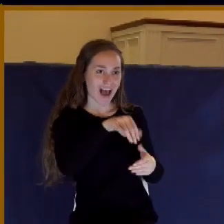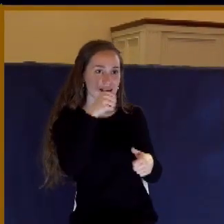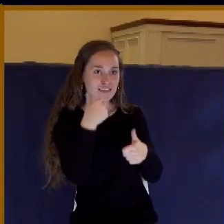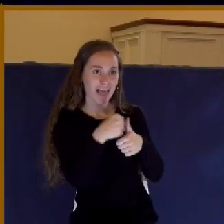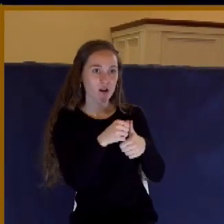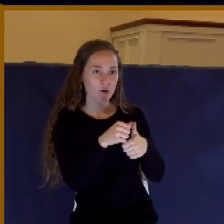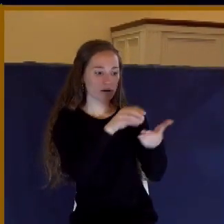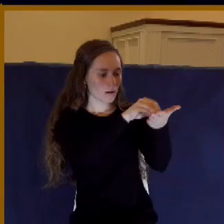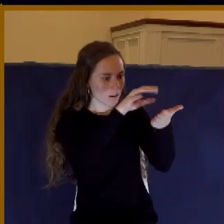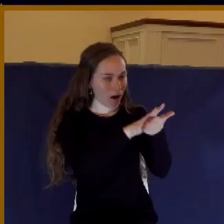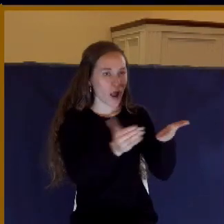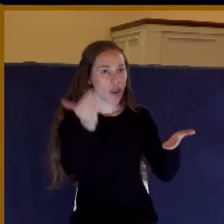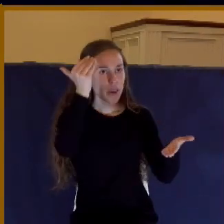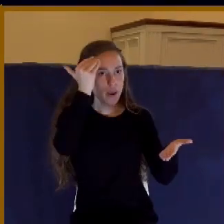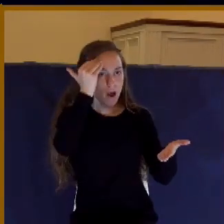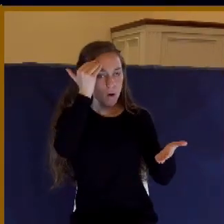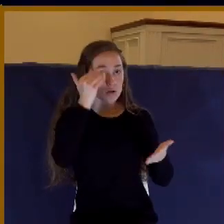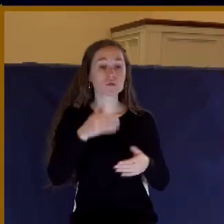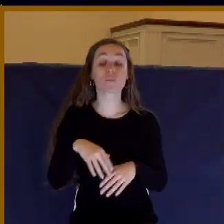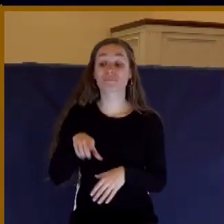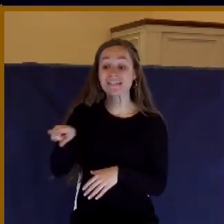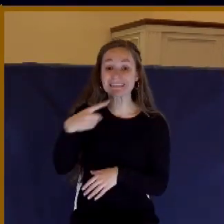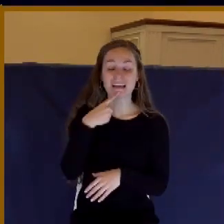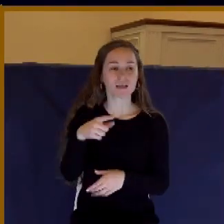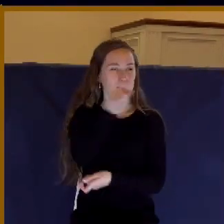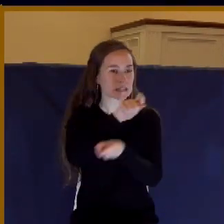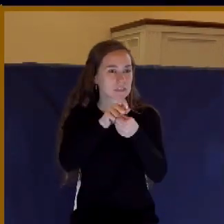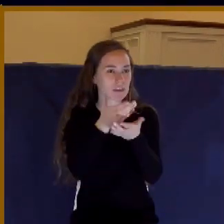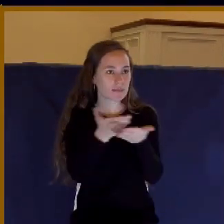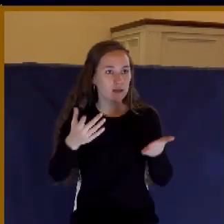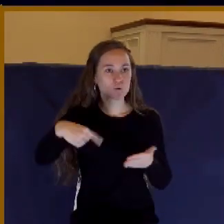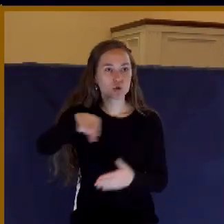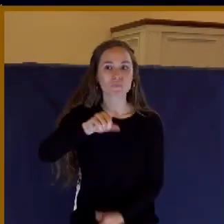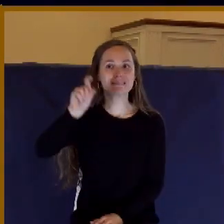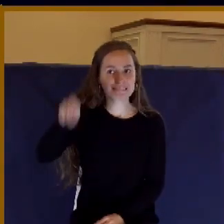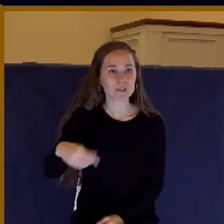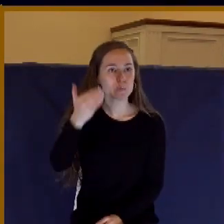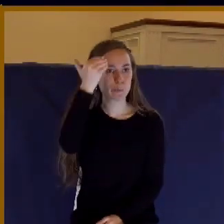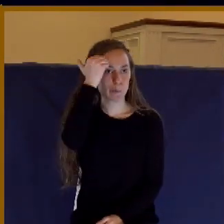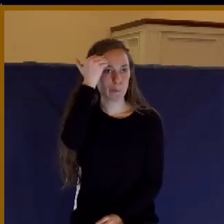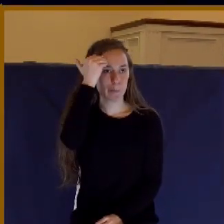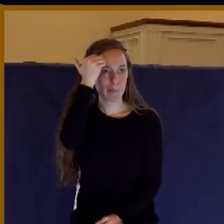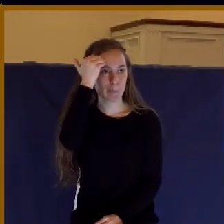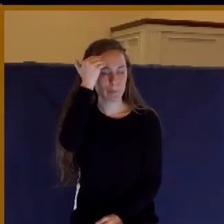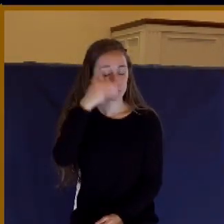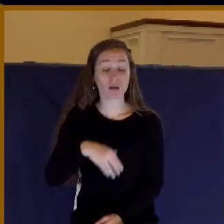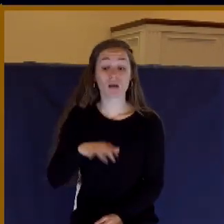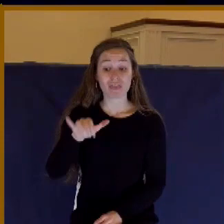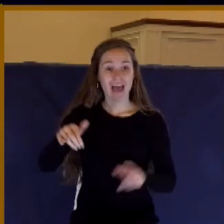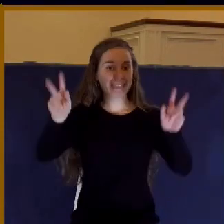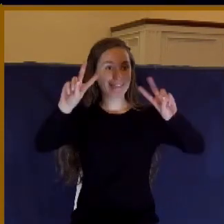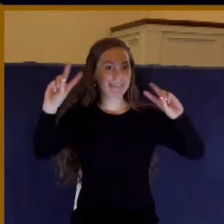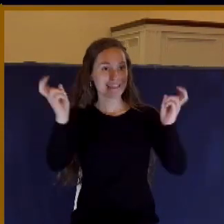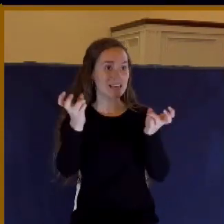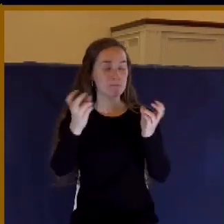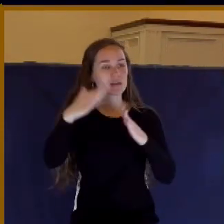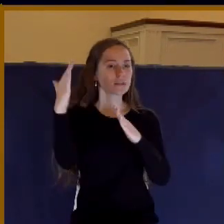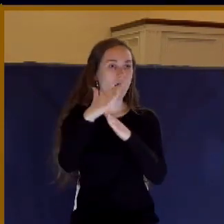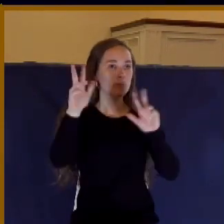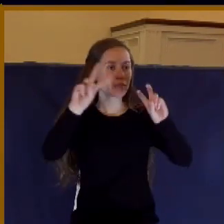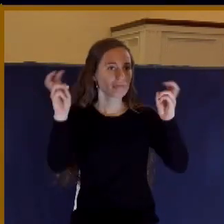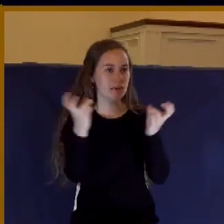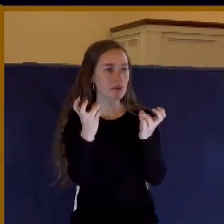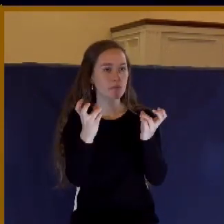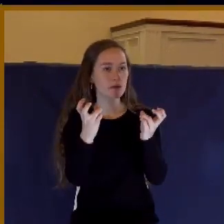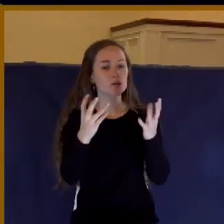things that you need to know. In fact, this is the dominant theme of 1 John. He writes to remove doubts.